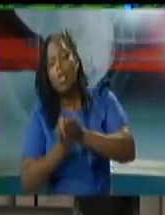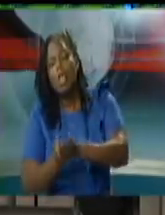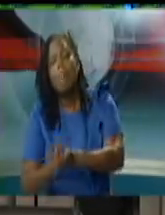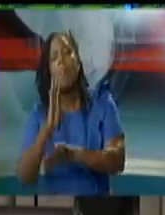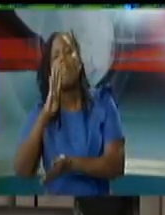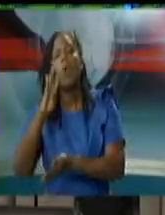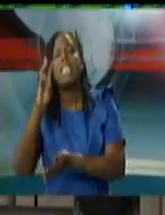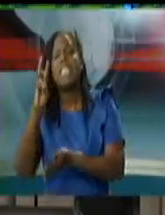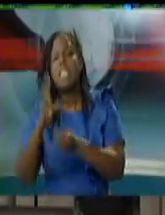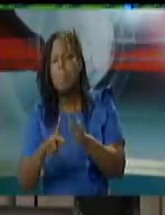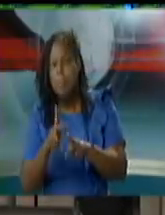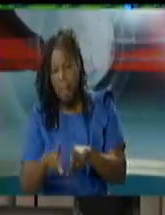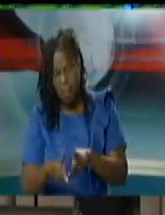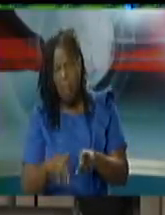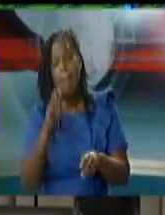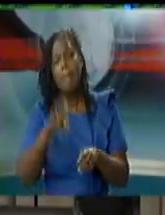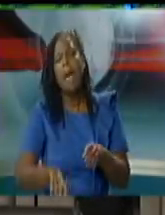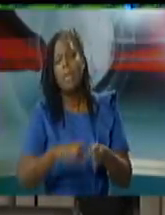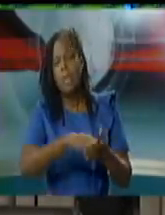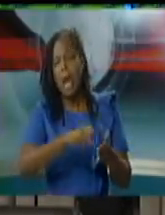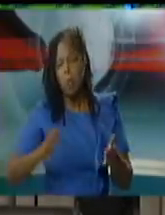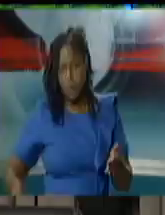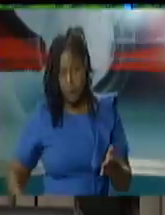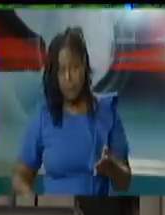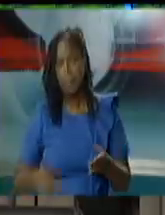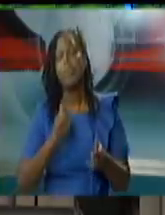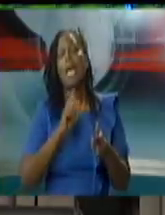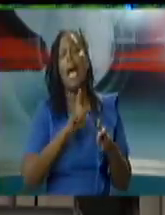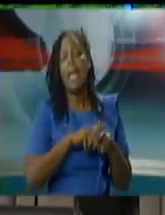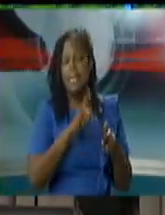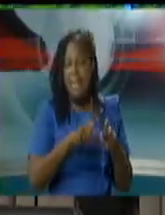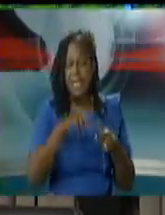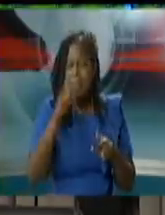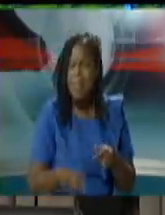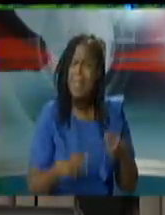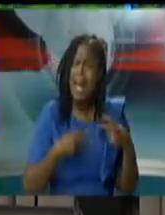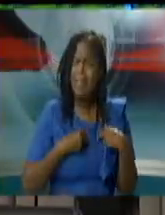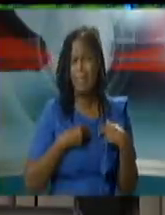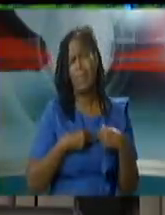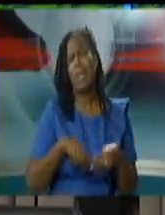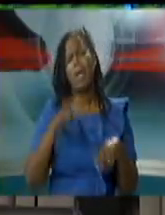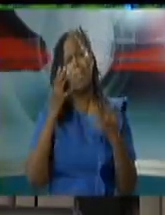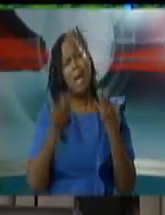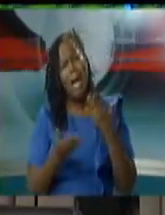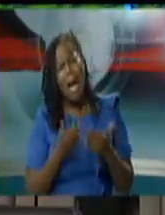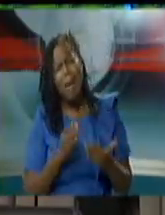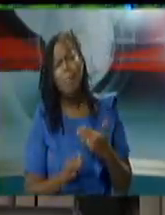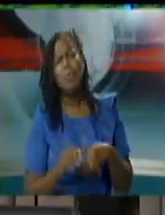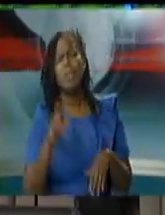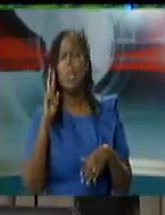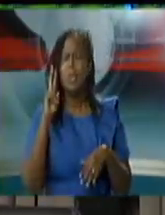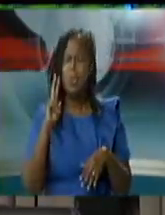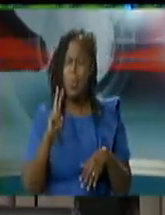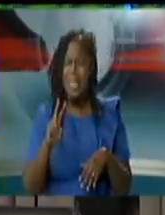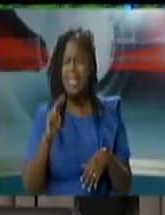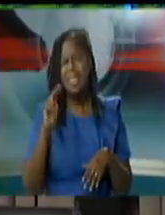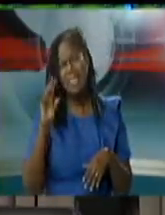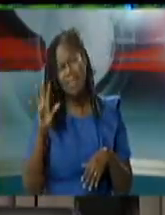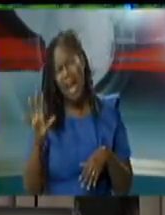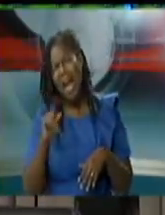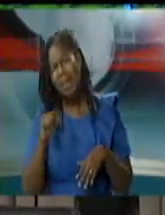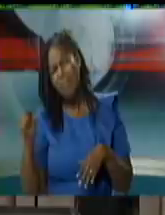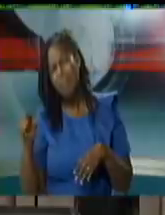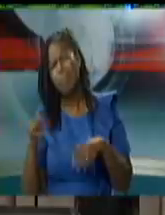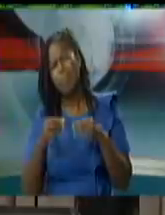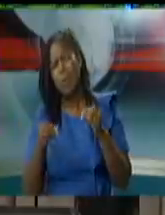you should have between 20 to 25 deaths before you could start to make those kinds of